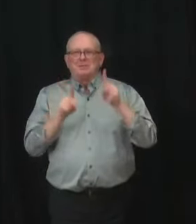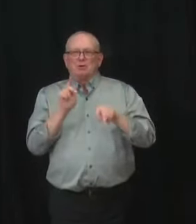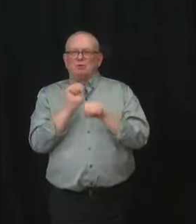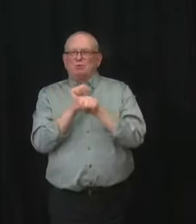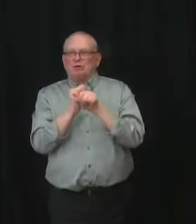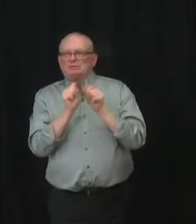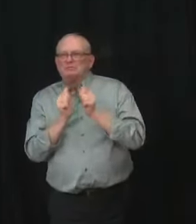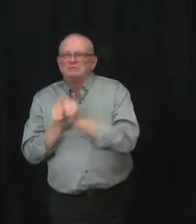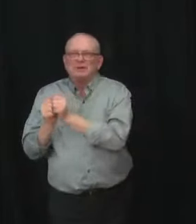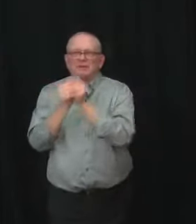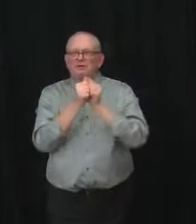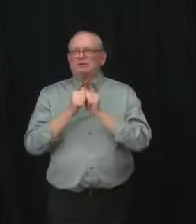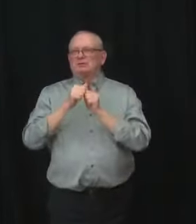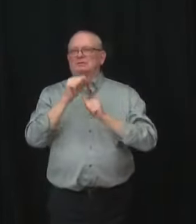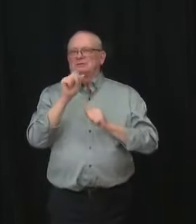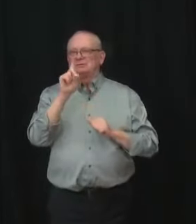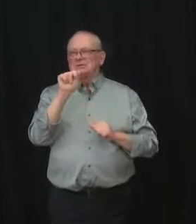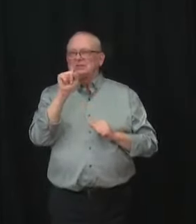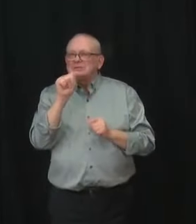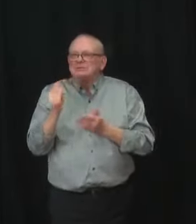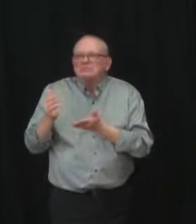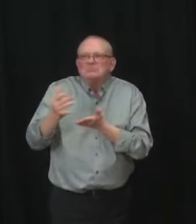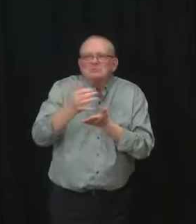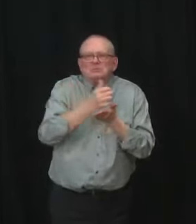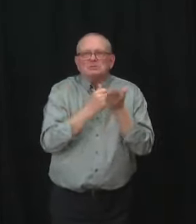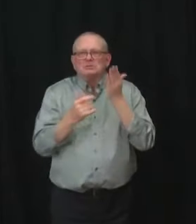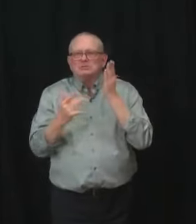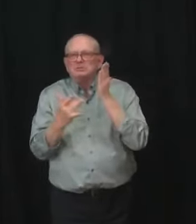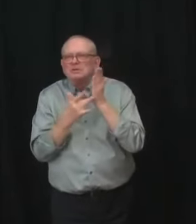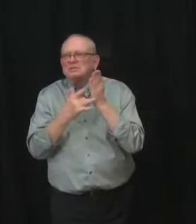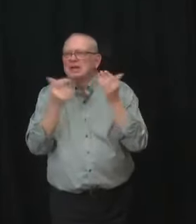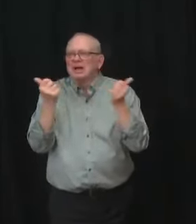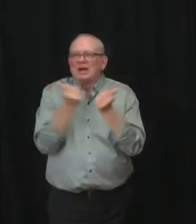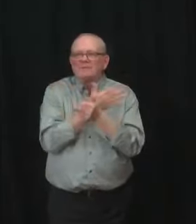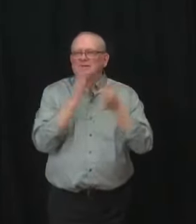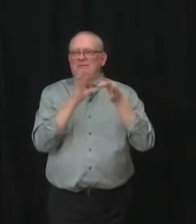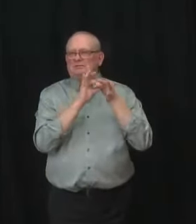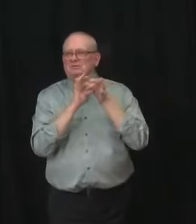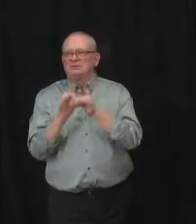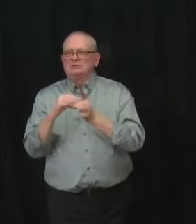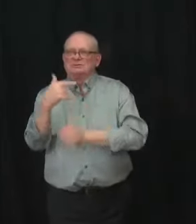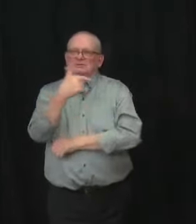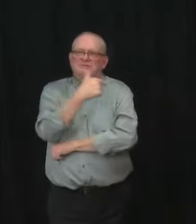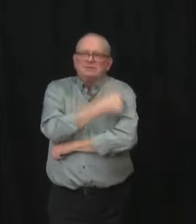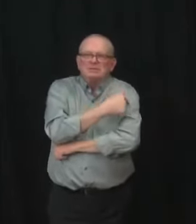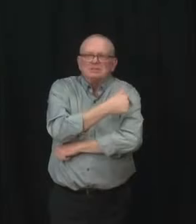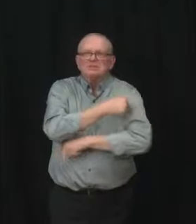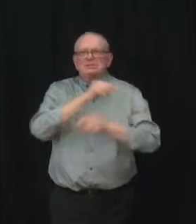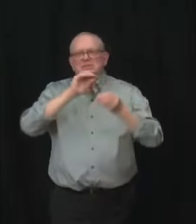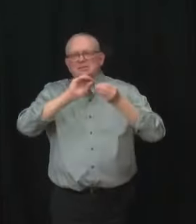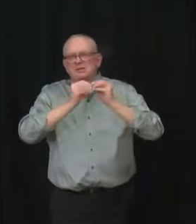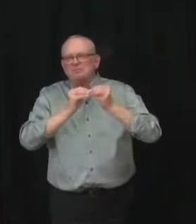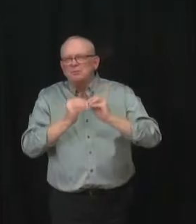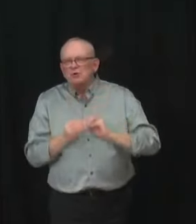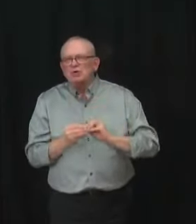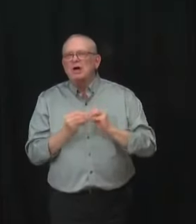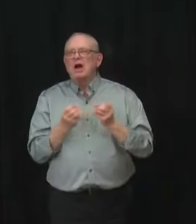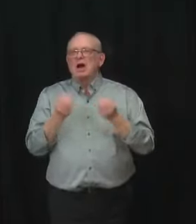graphs on vaccines, severe outcomes, characteristics of this virus, and more.